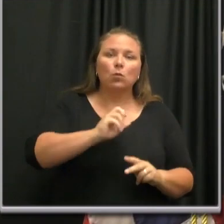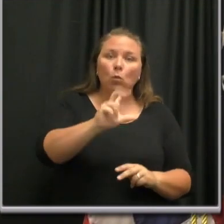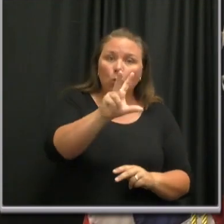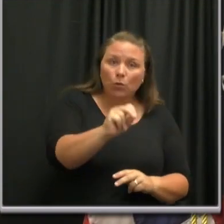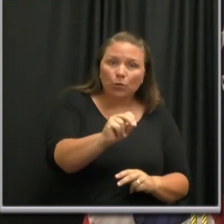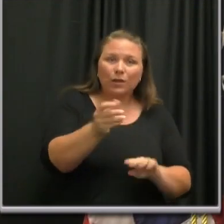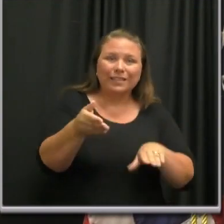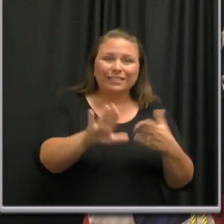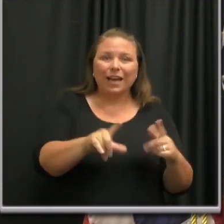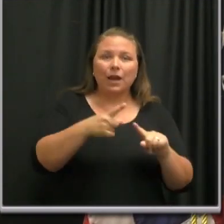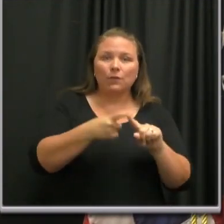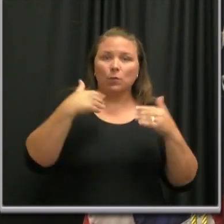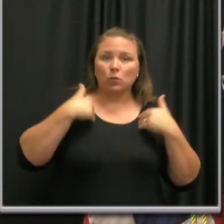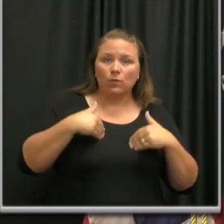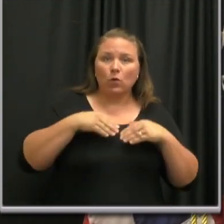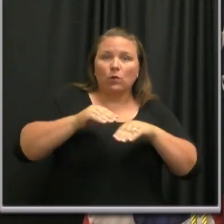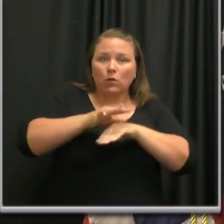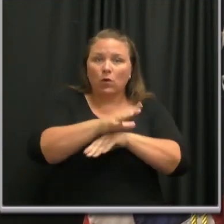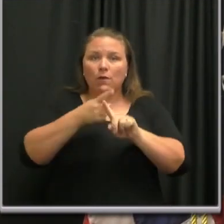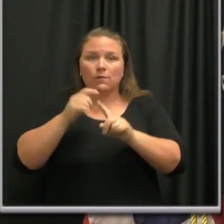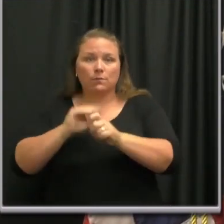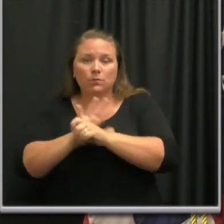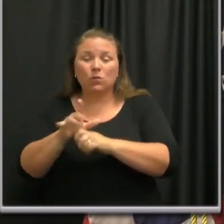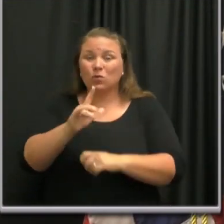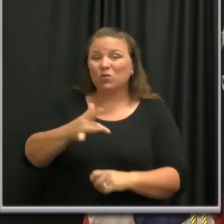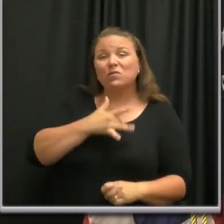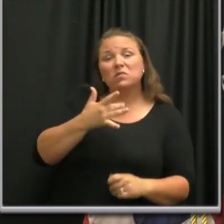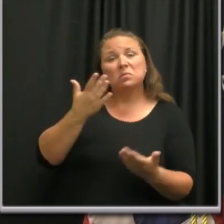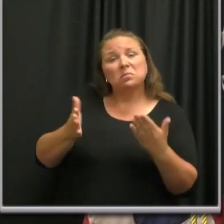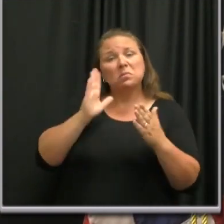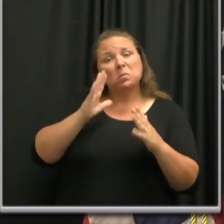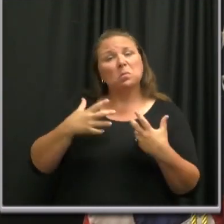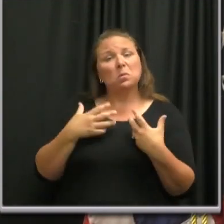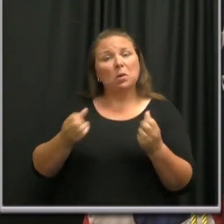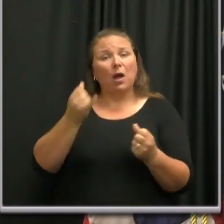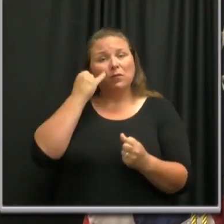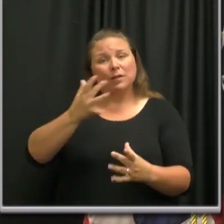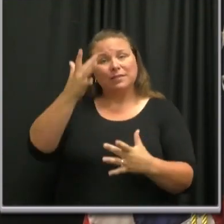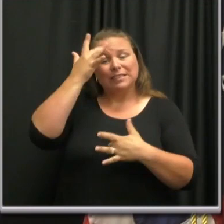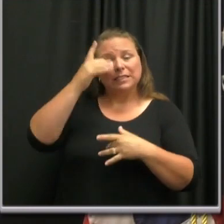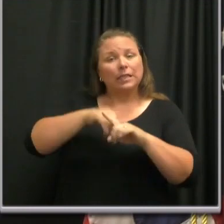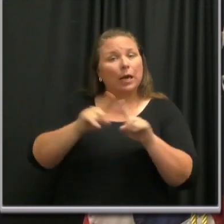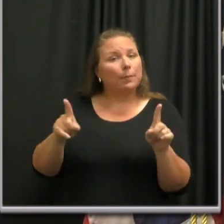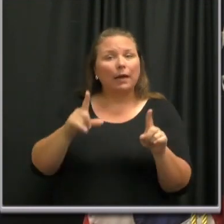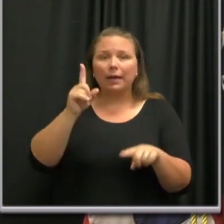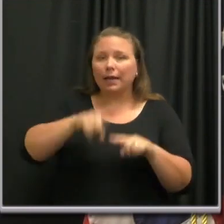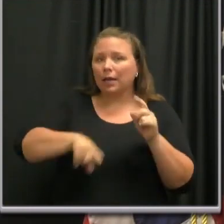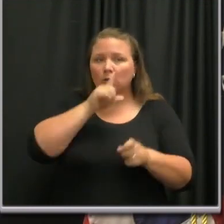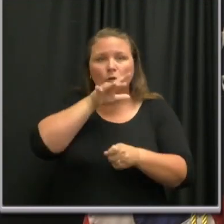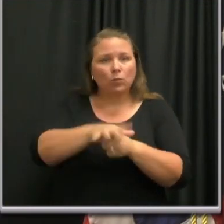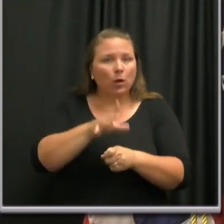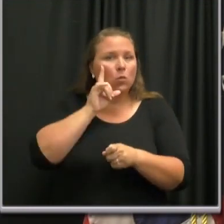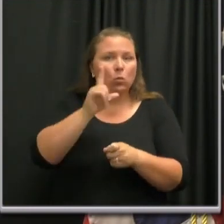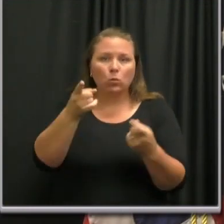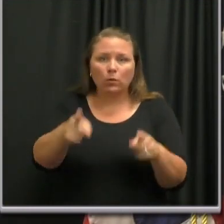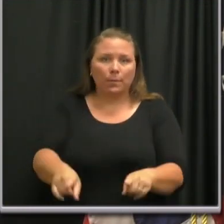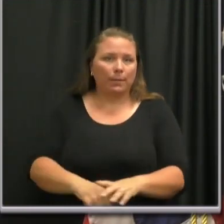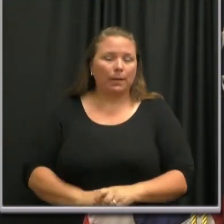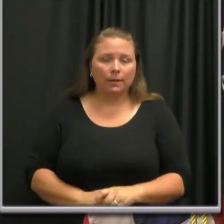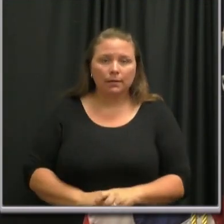of severe pneumonia. So you may think you will recover if you get the virus, but there is no guarantee that that will be the case.